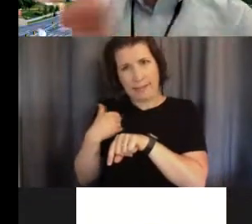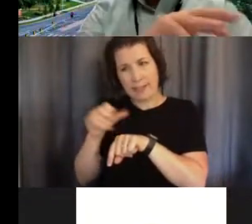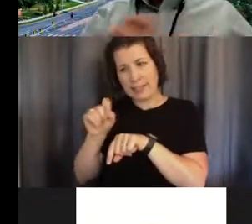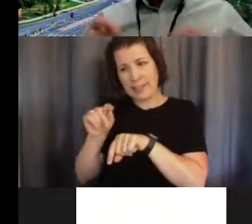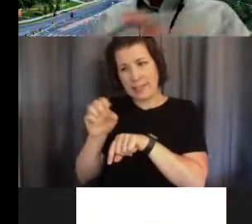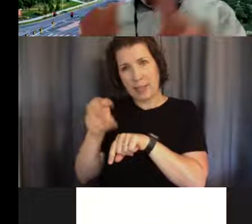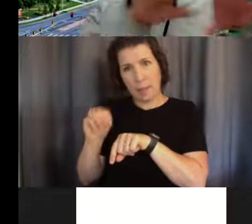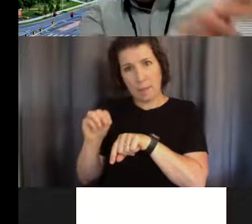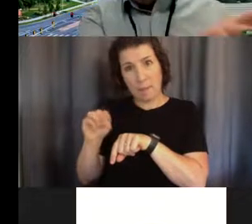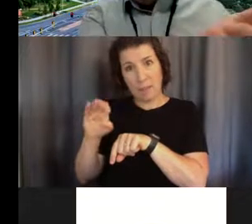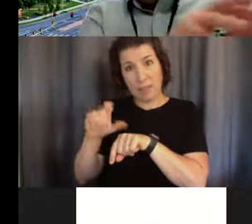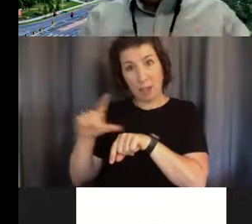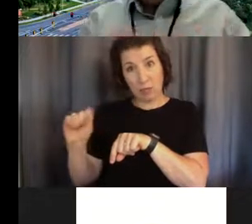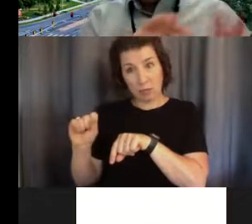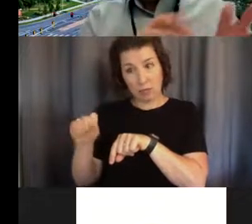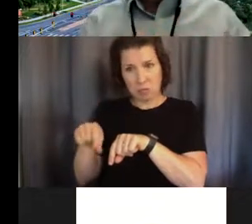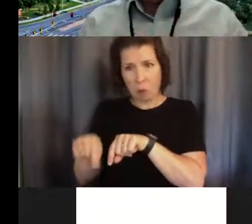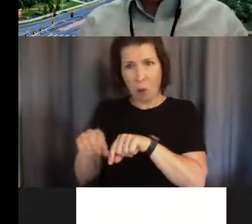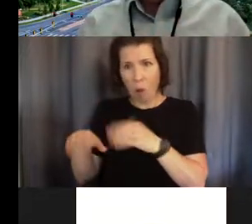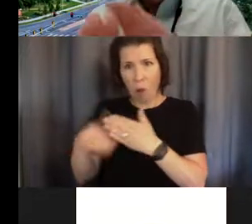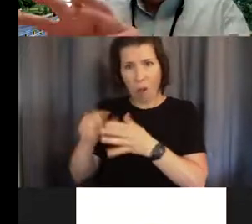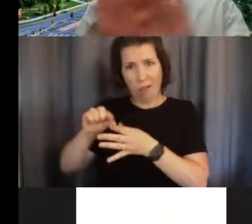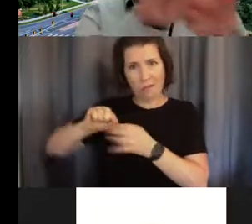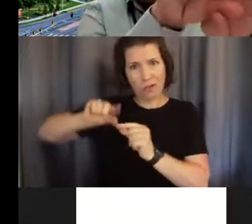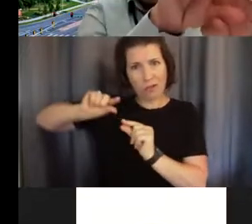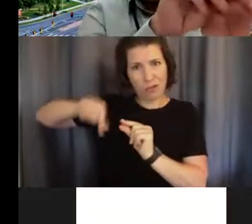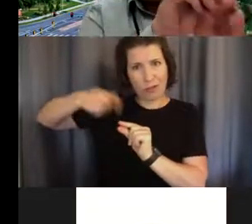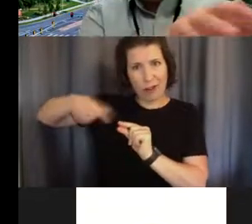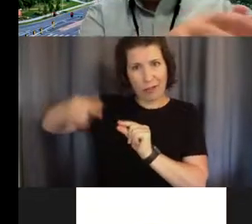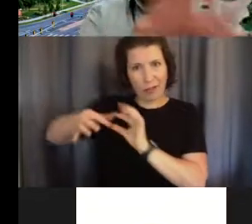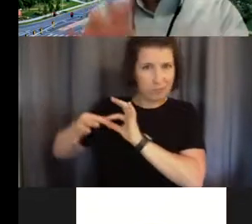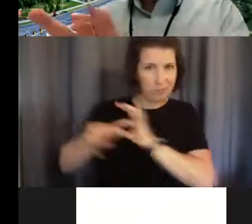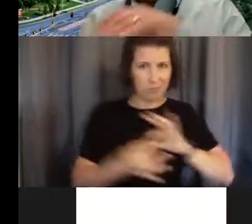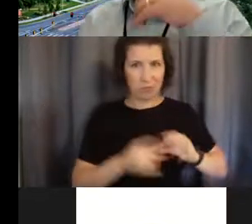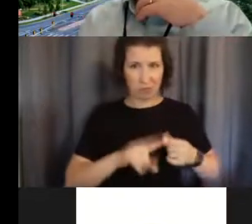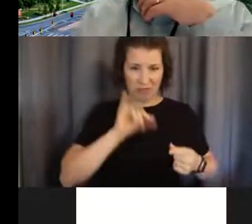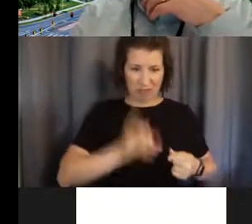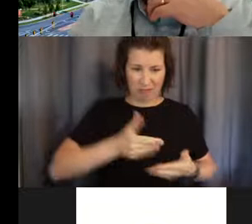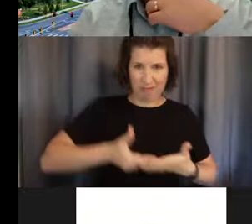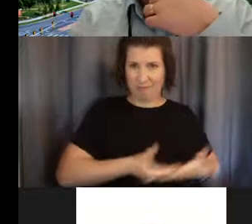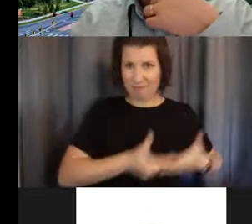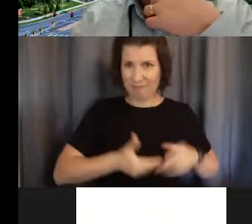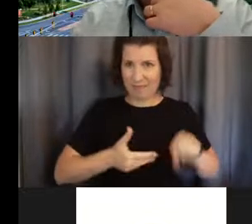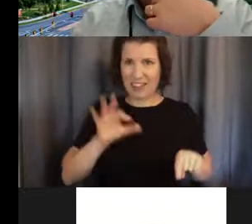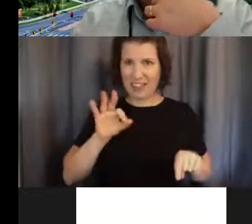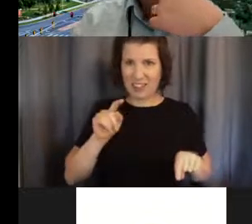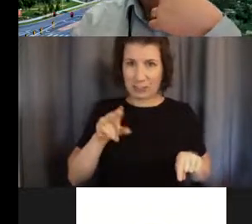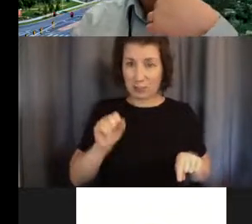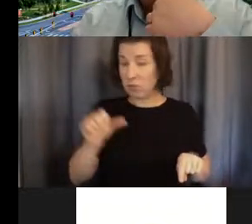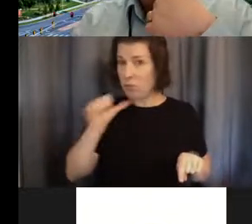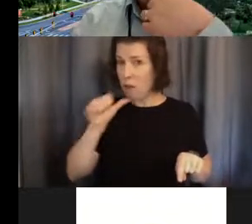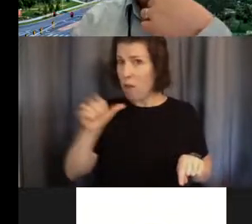the fetus's own cells. They're genetically the fetus and they're not genetically the mother.